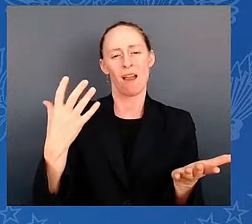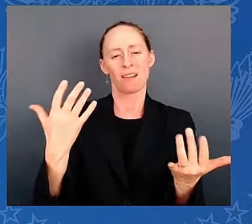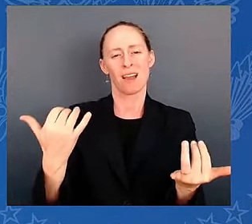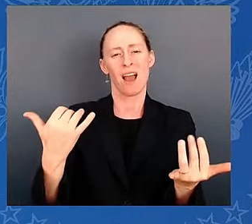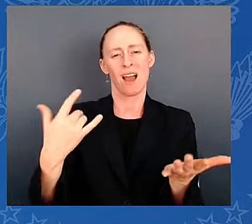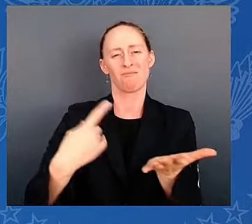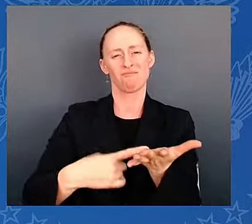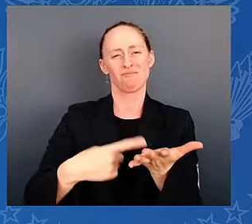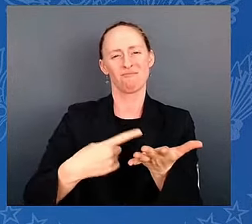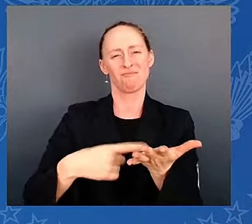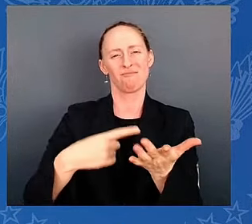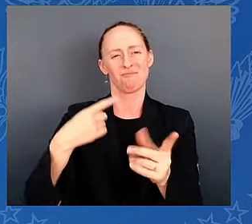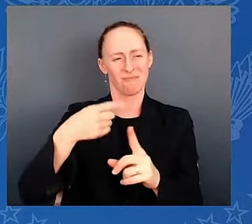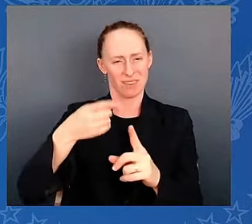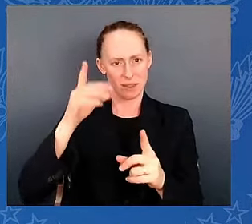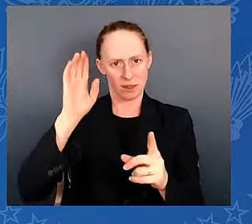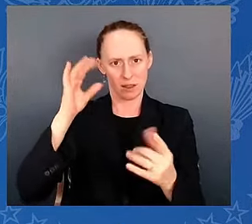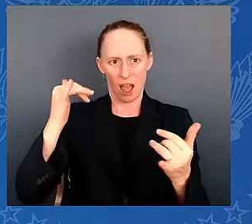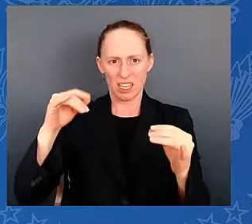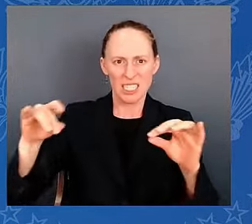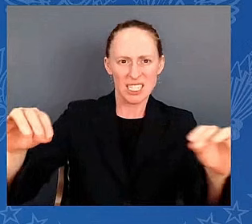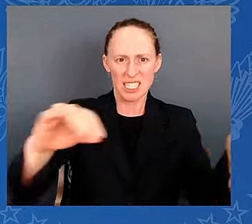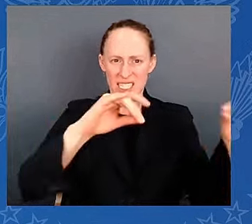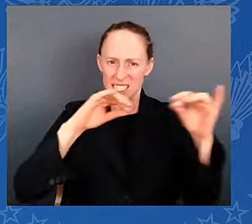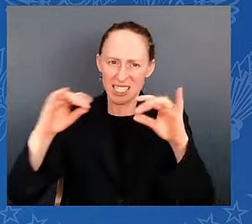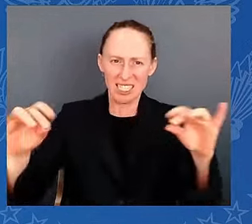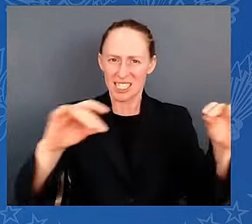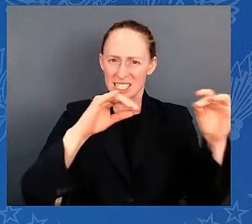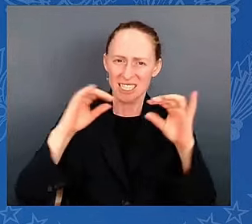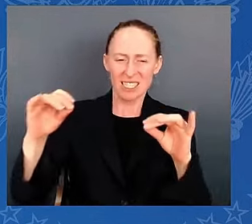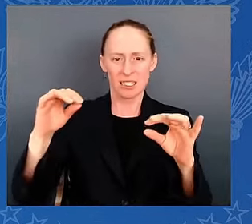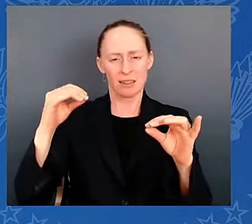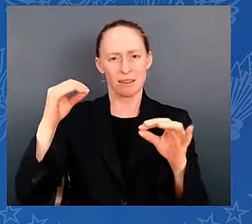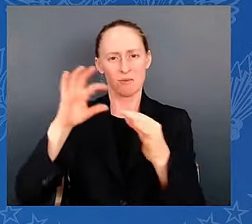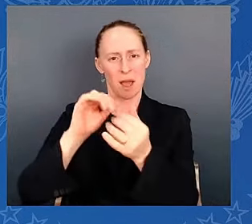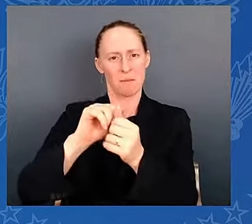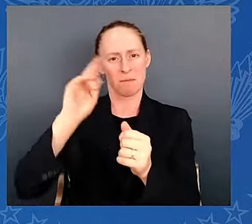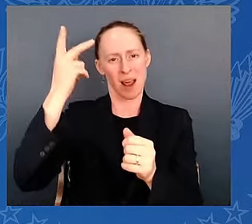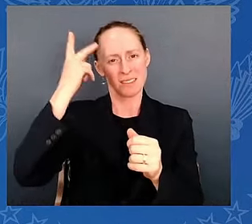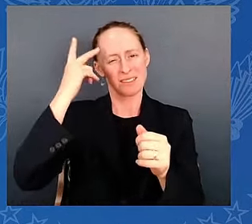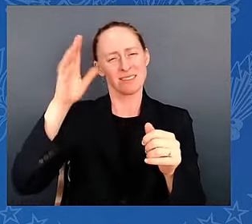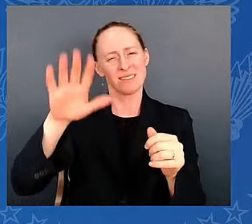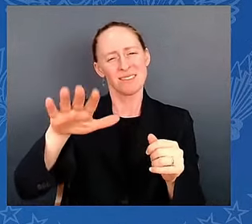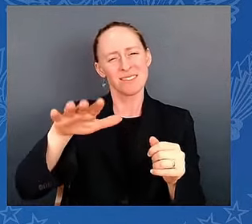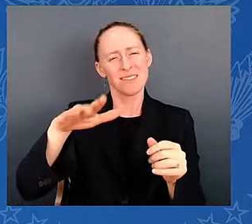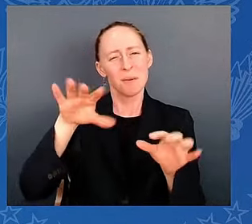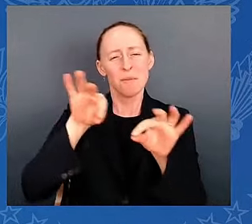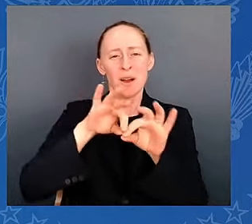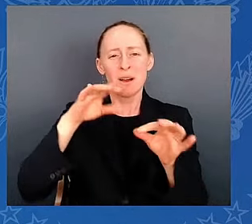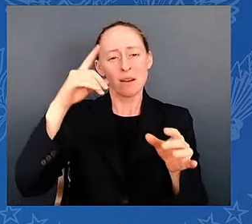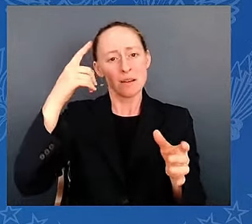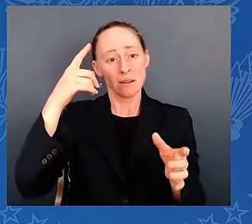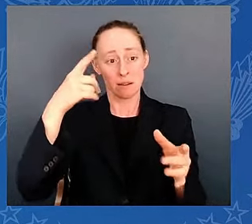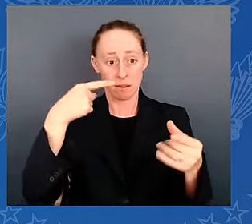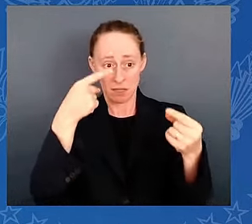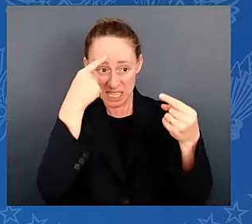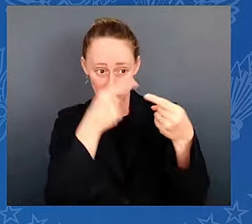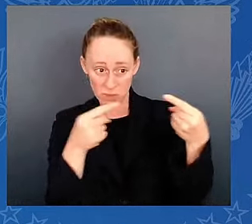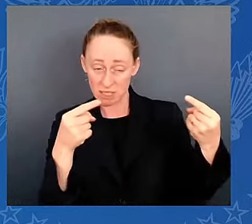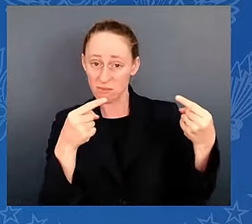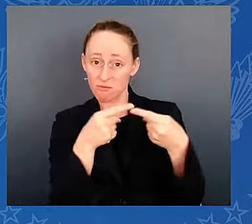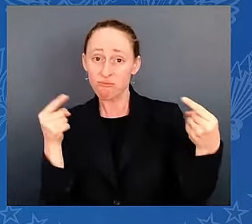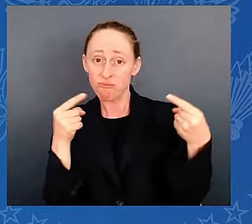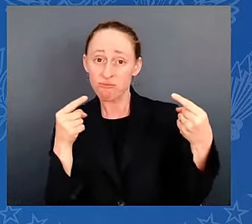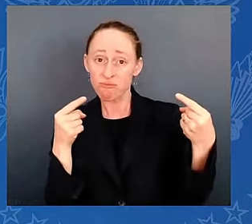while we may disagree, we are not enemies. We're neighbors. We're friends, coworkers, citizens, and most